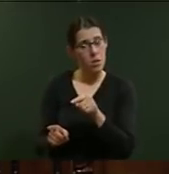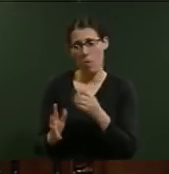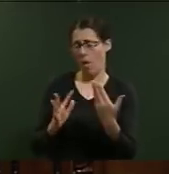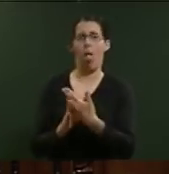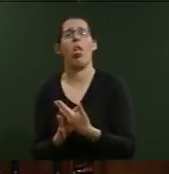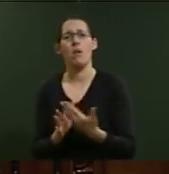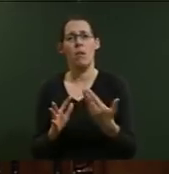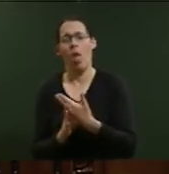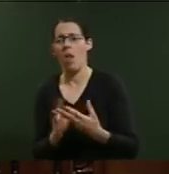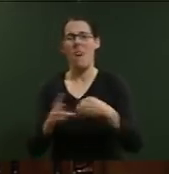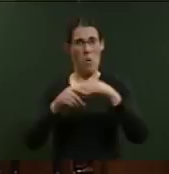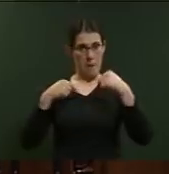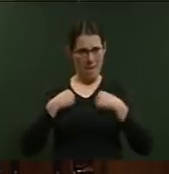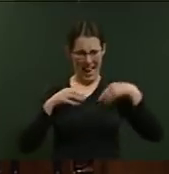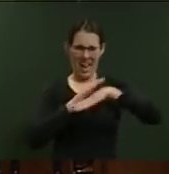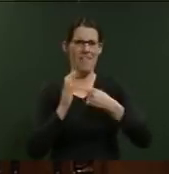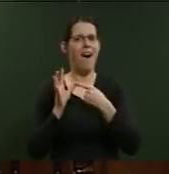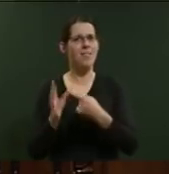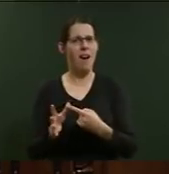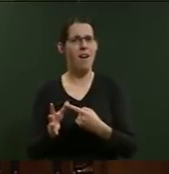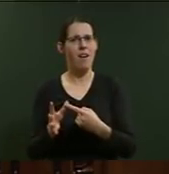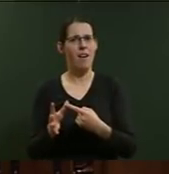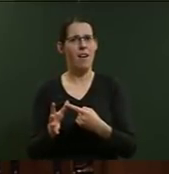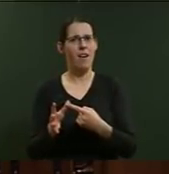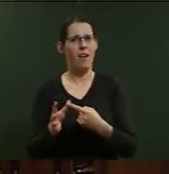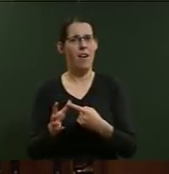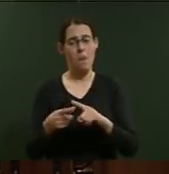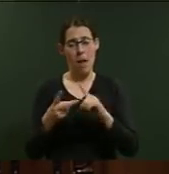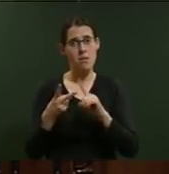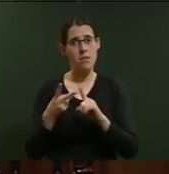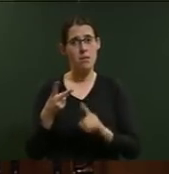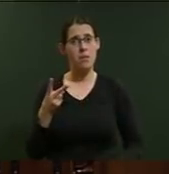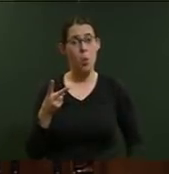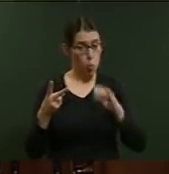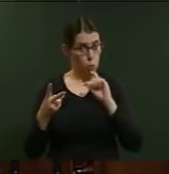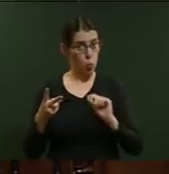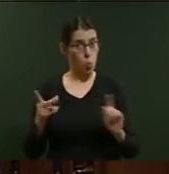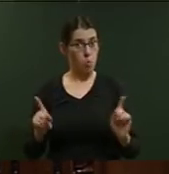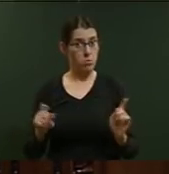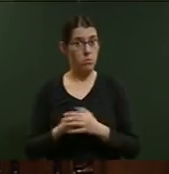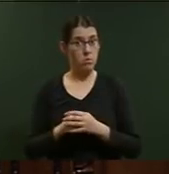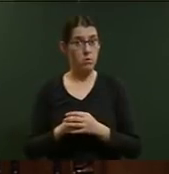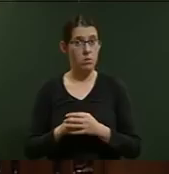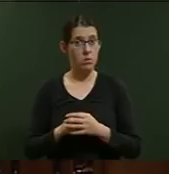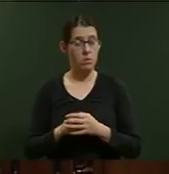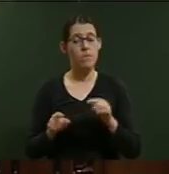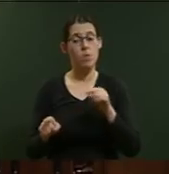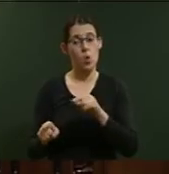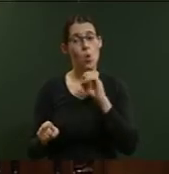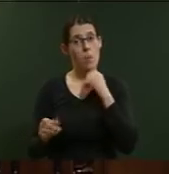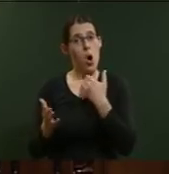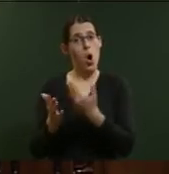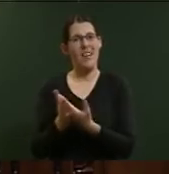involving me in the answer. And what we're going to do is have you on an